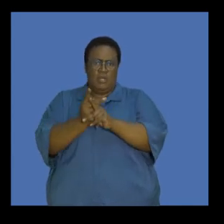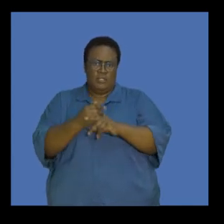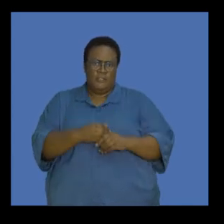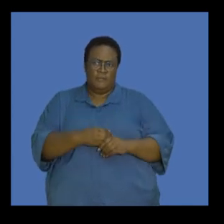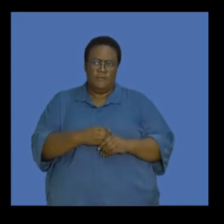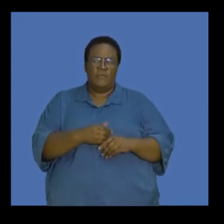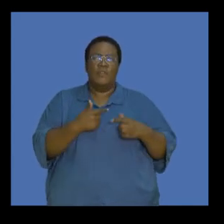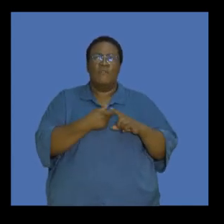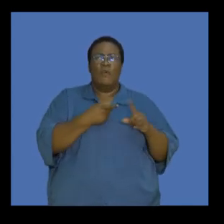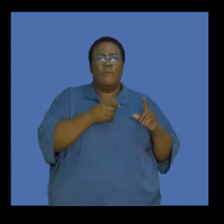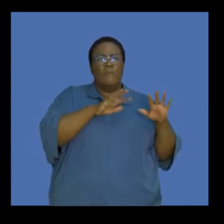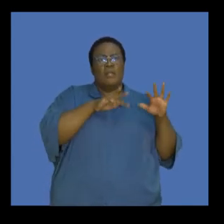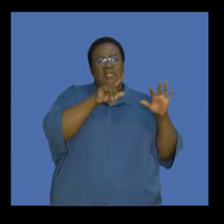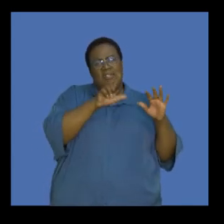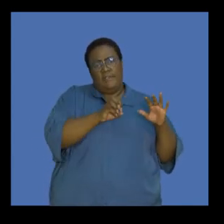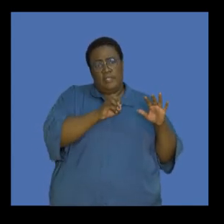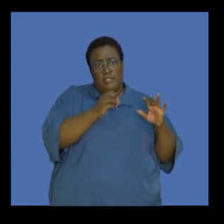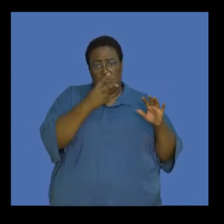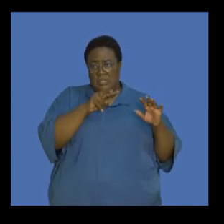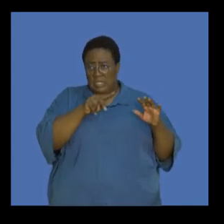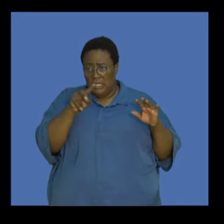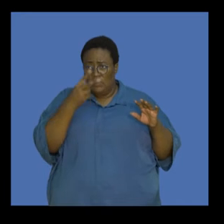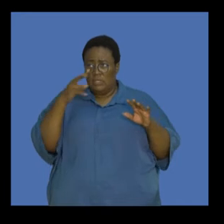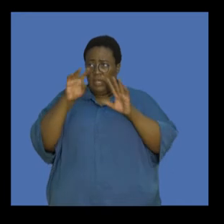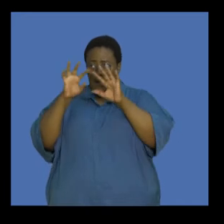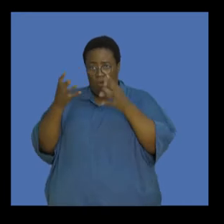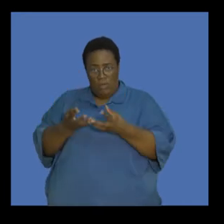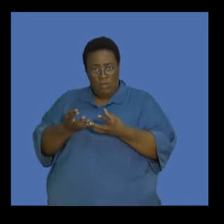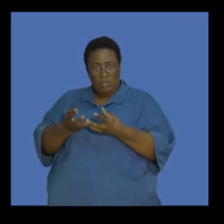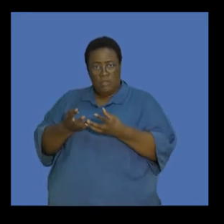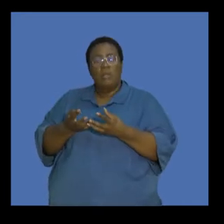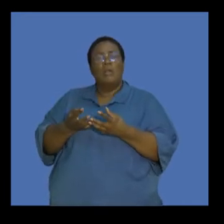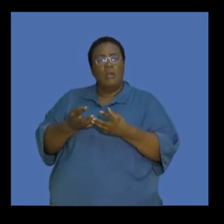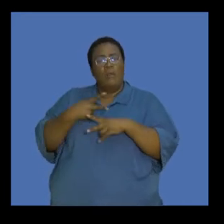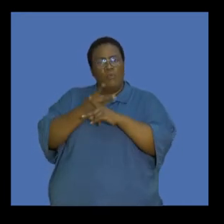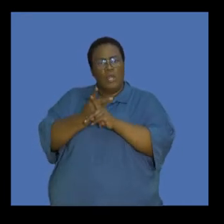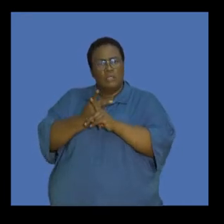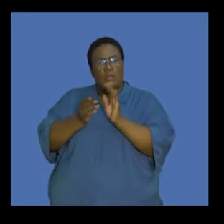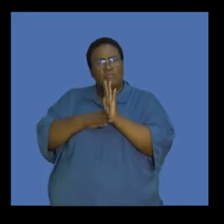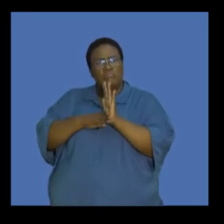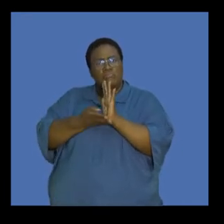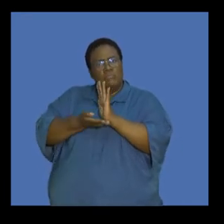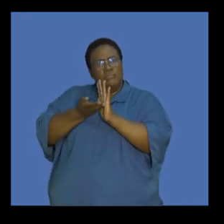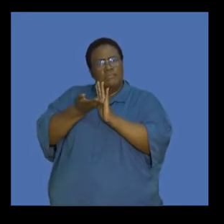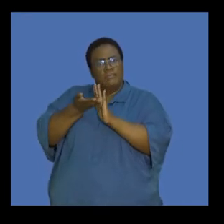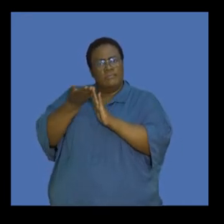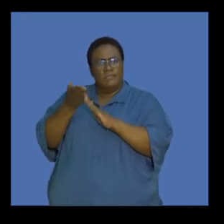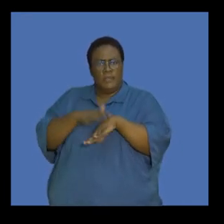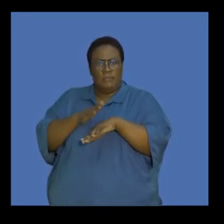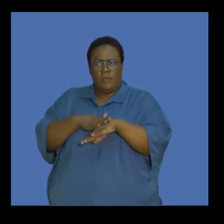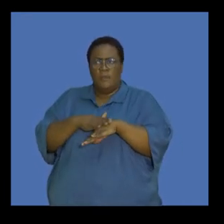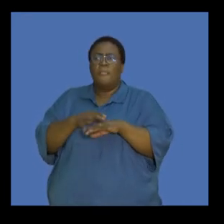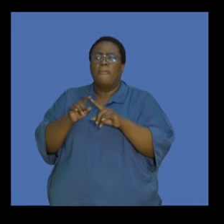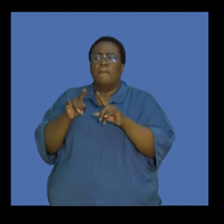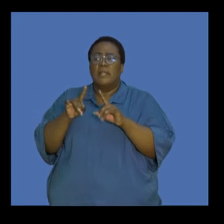more precisely from the 1970s if we look at that we can see globally that the production has increased in most of our countries.